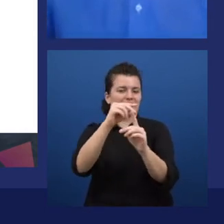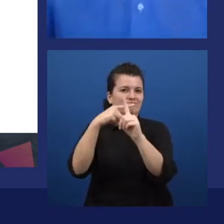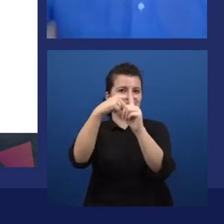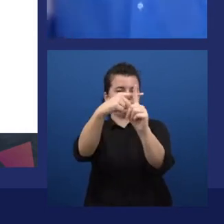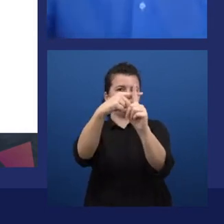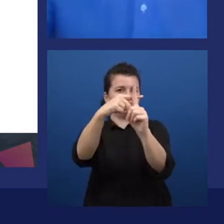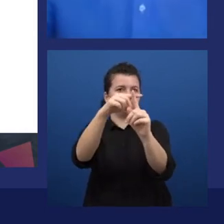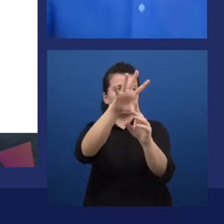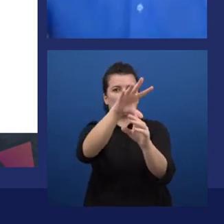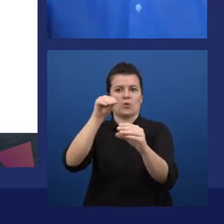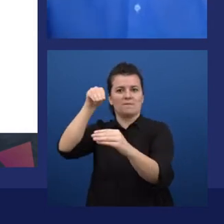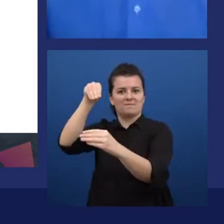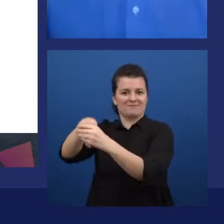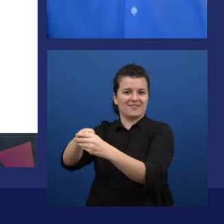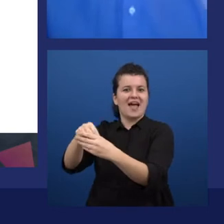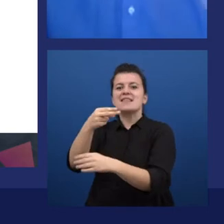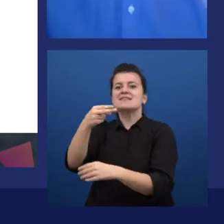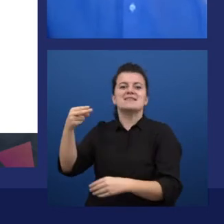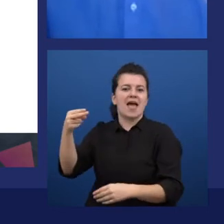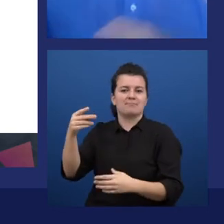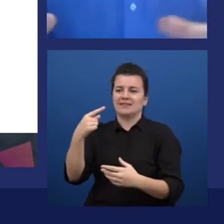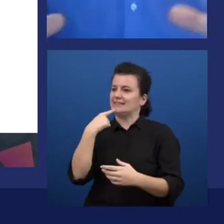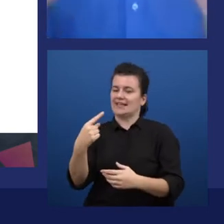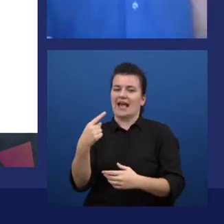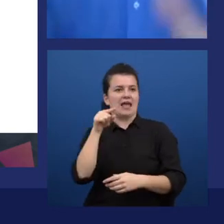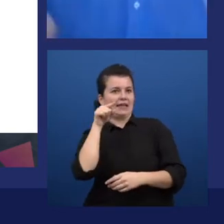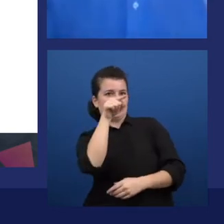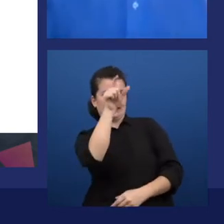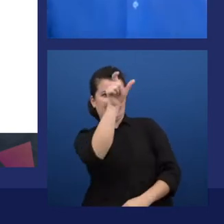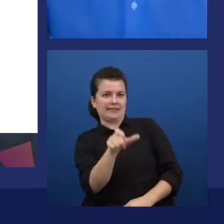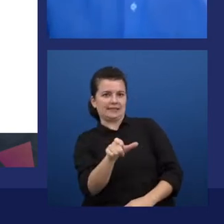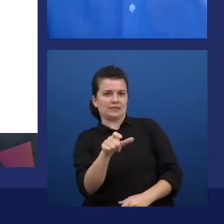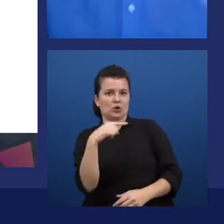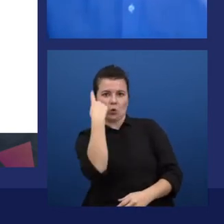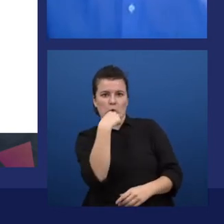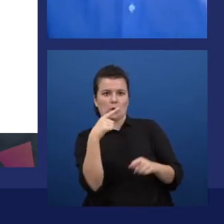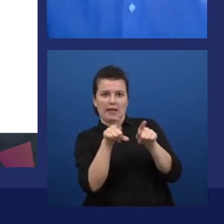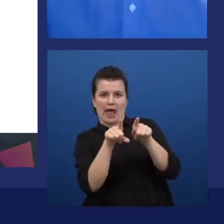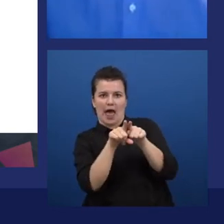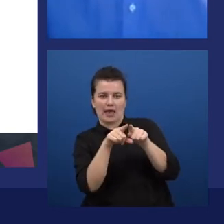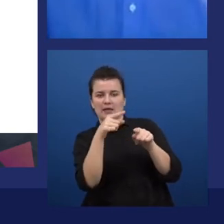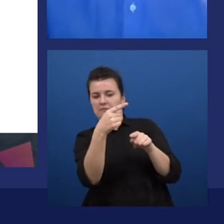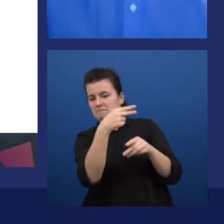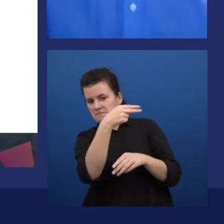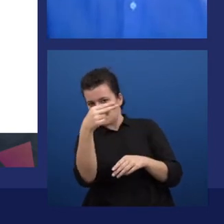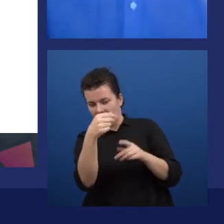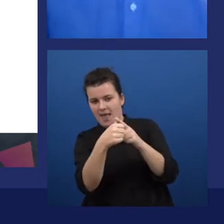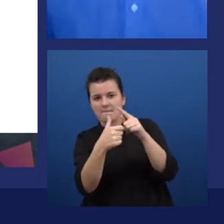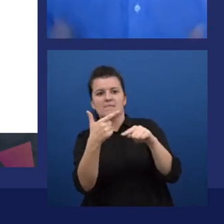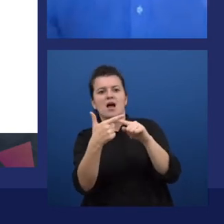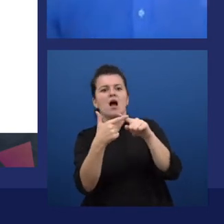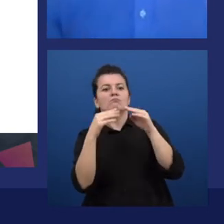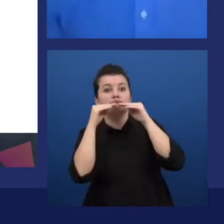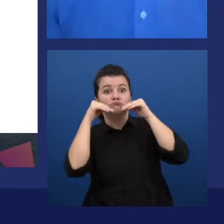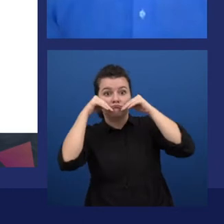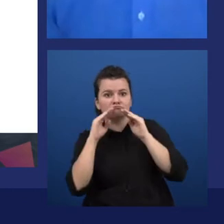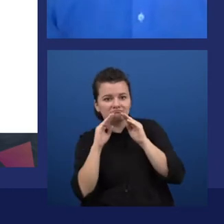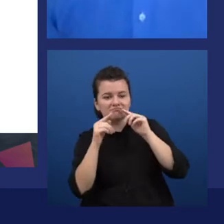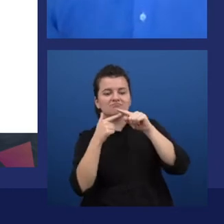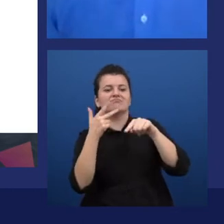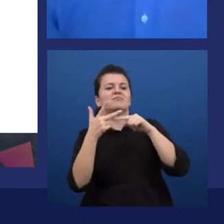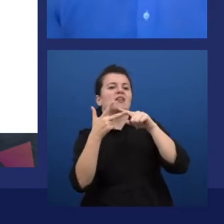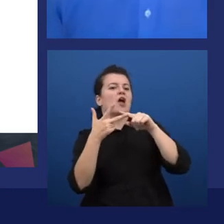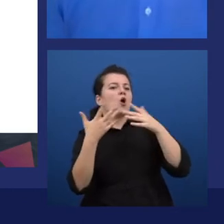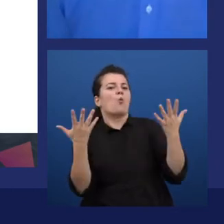how they look like, what they're doing, and then translate these into a voice command. And this is the